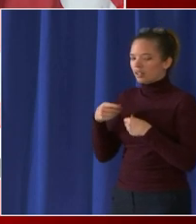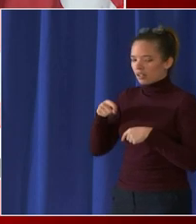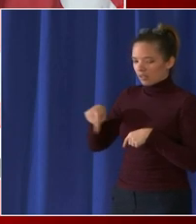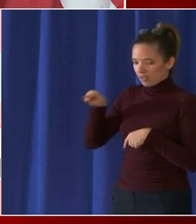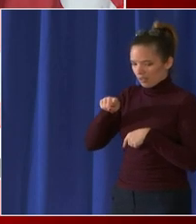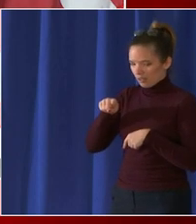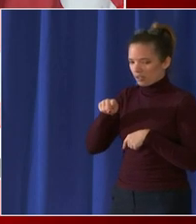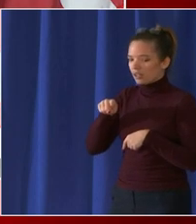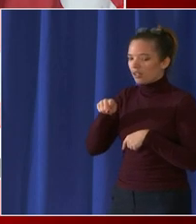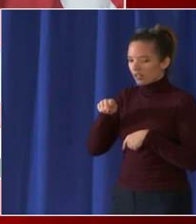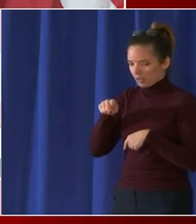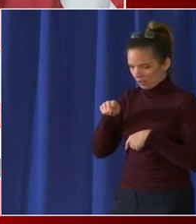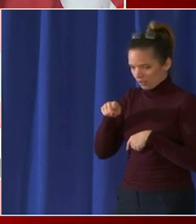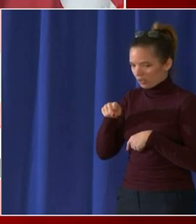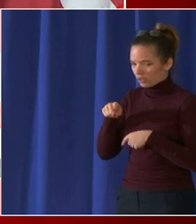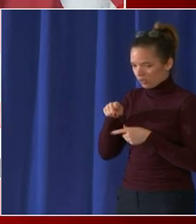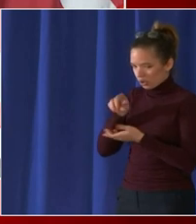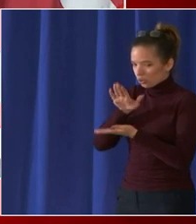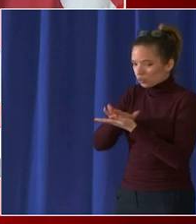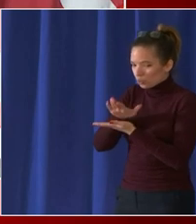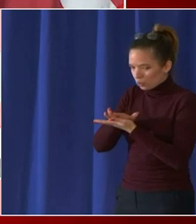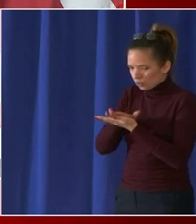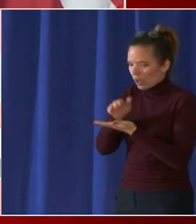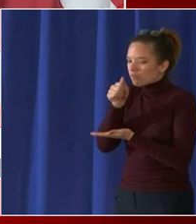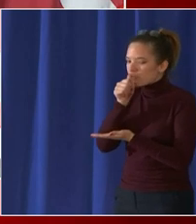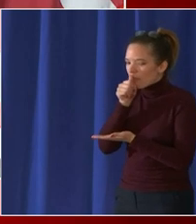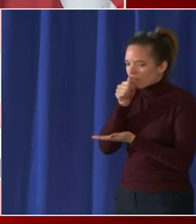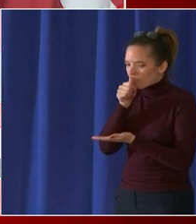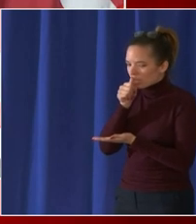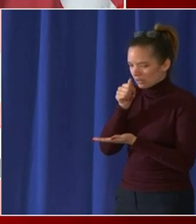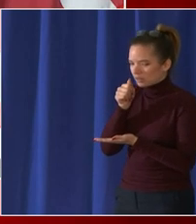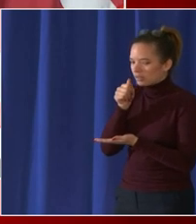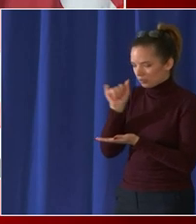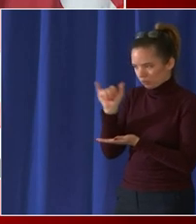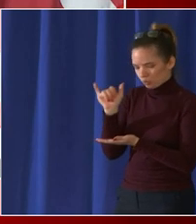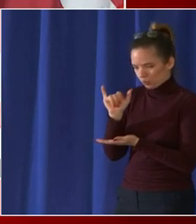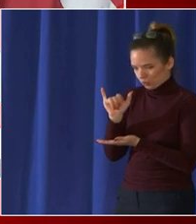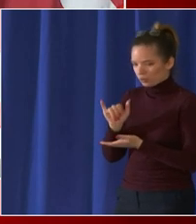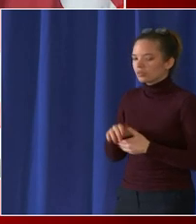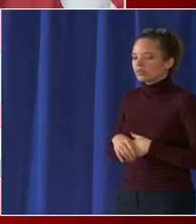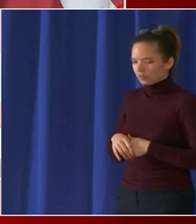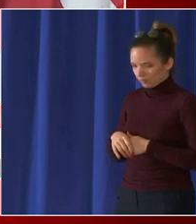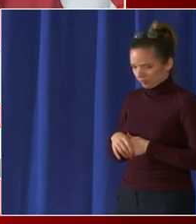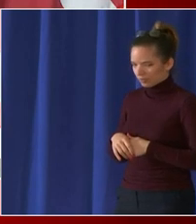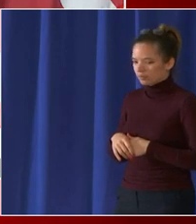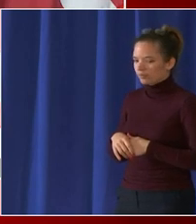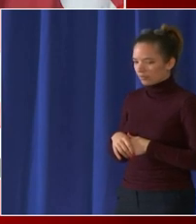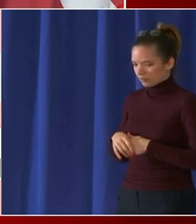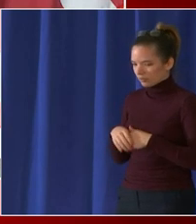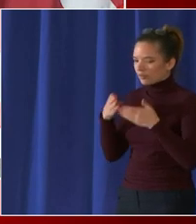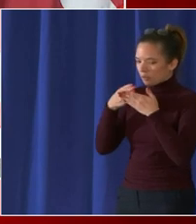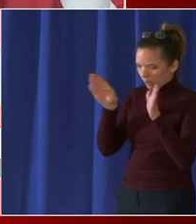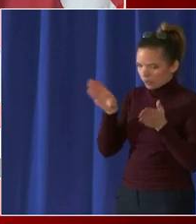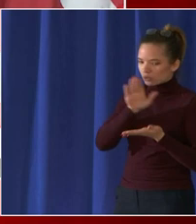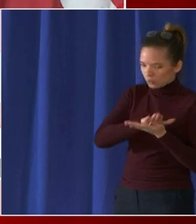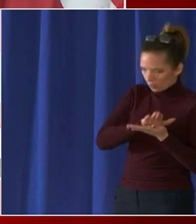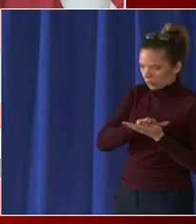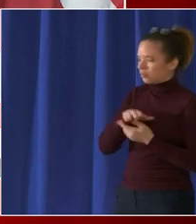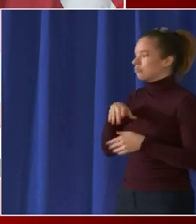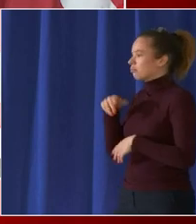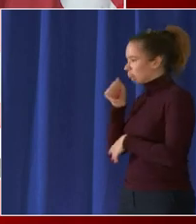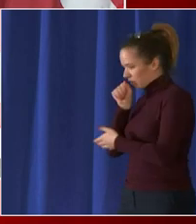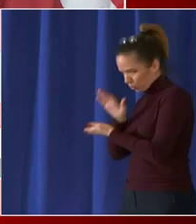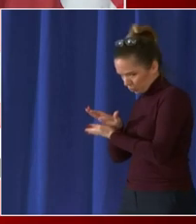that so that so that you and other interested people can go to one place for the public charter schools results we did provide